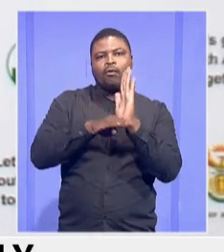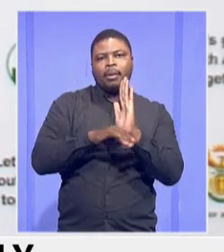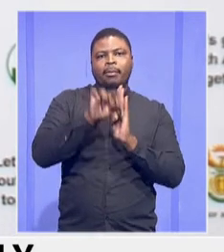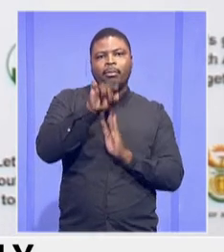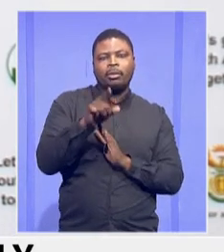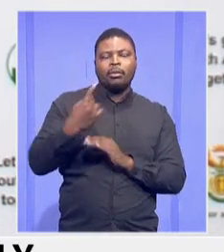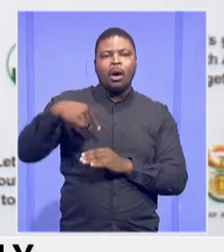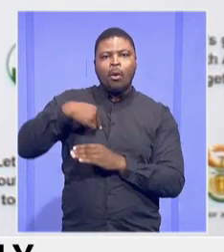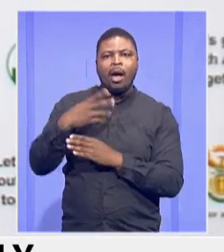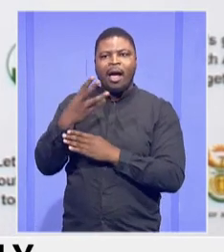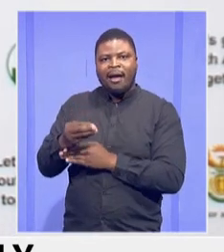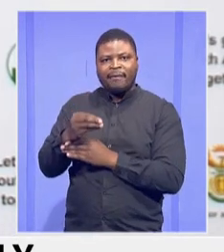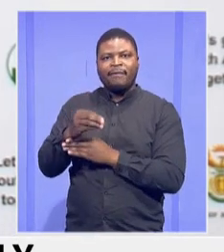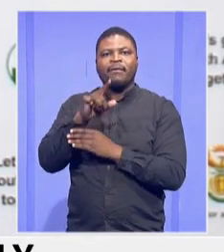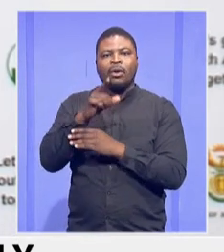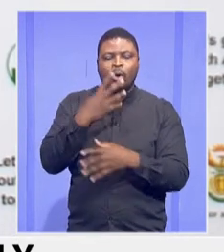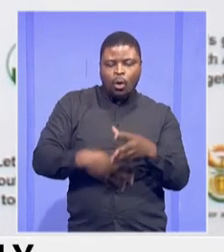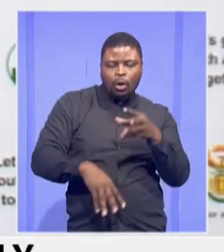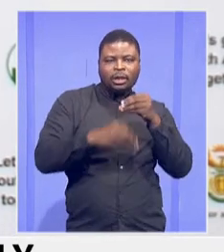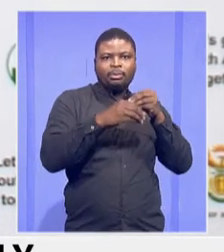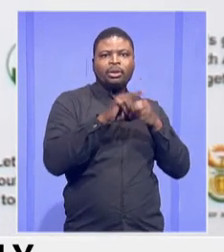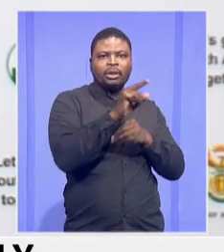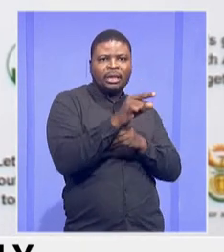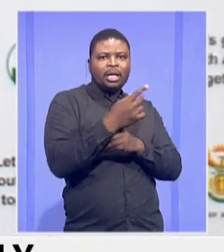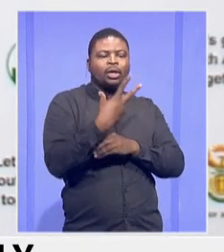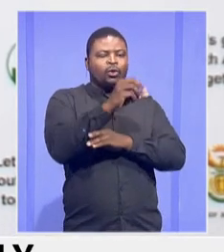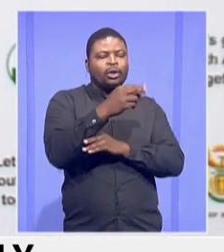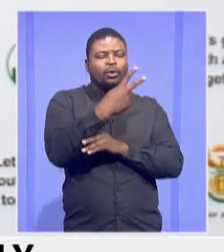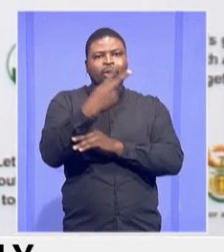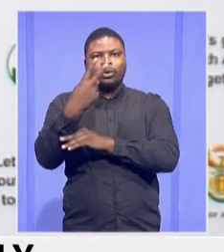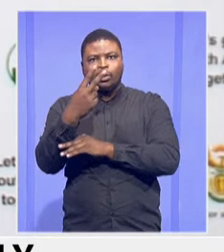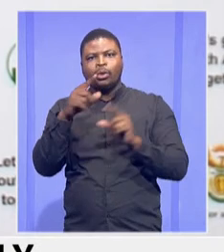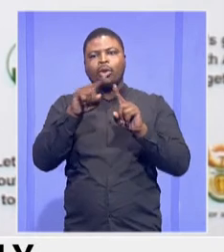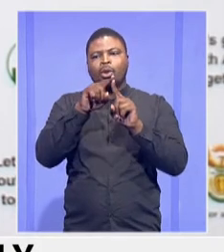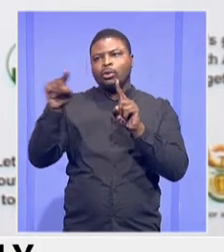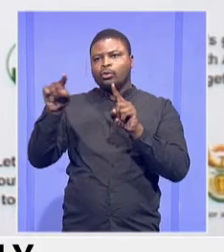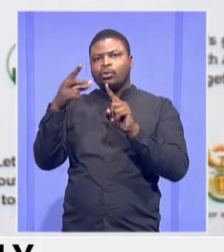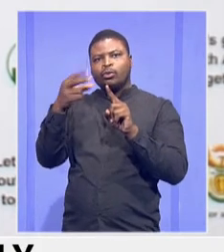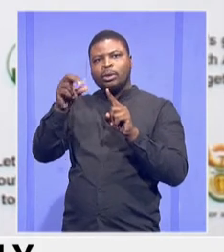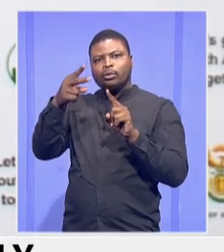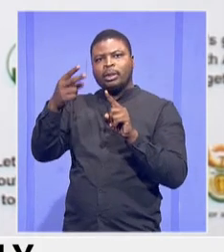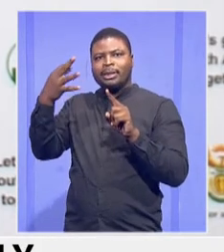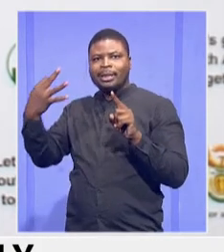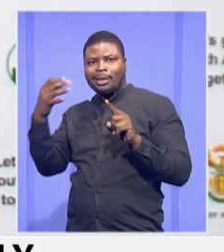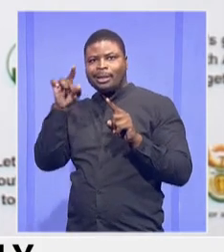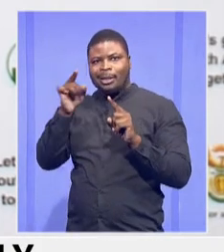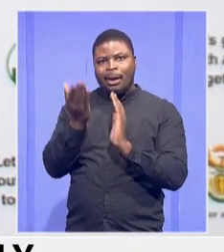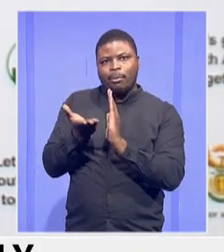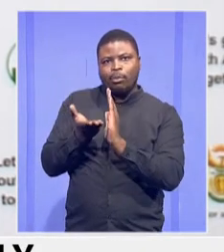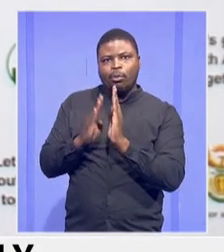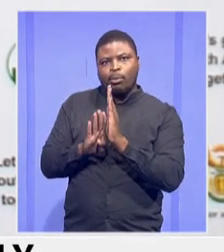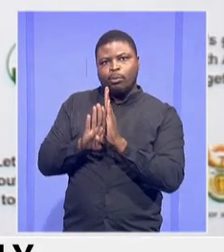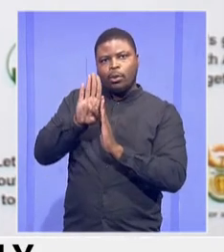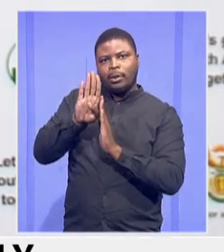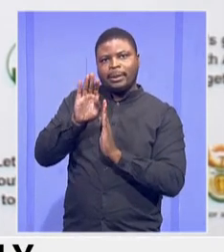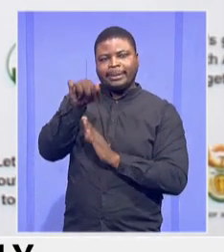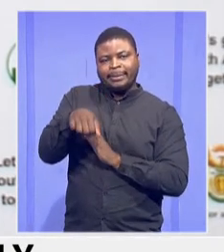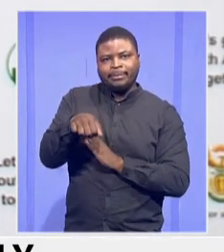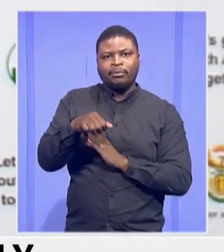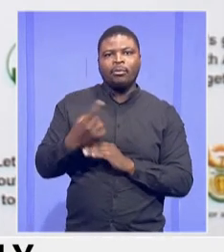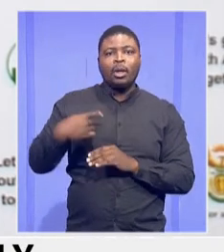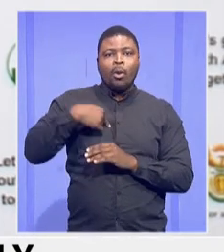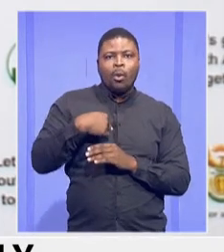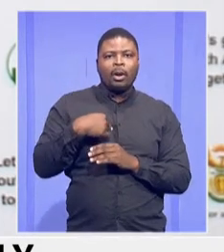contribution and indicating progress for 2022-2023. And we're providing a